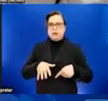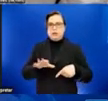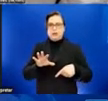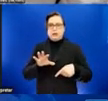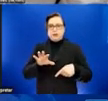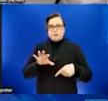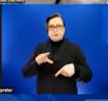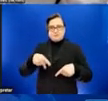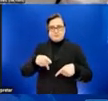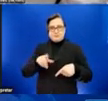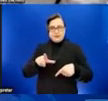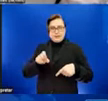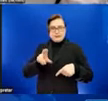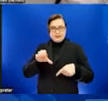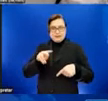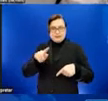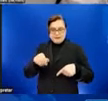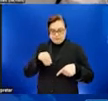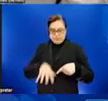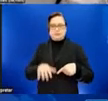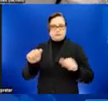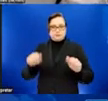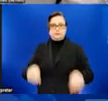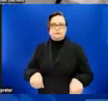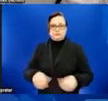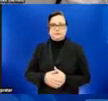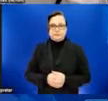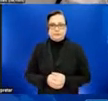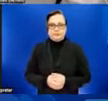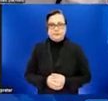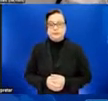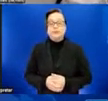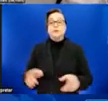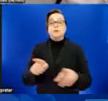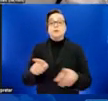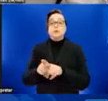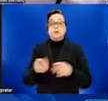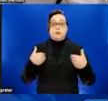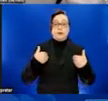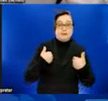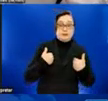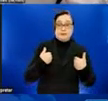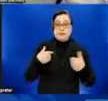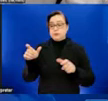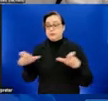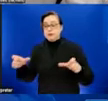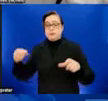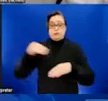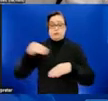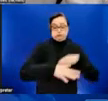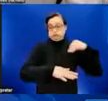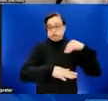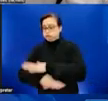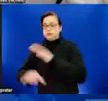have been associated with infected animals. Since monkeypox can spread between people and other animals, especially mammals,